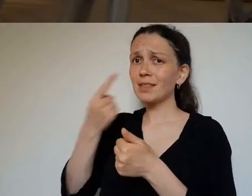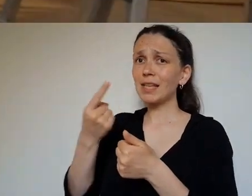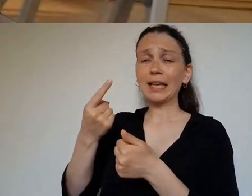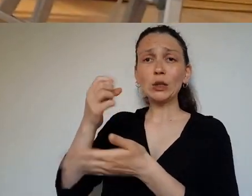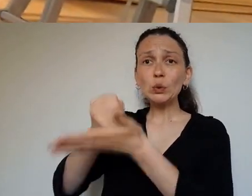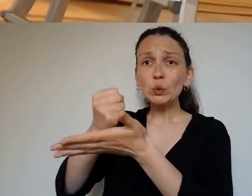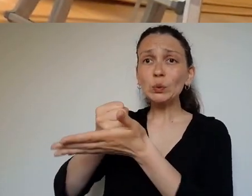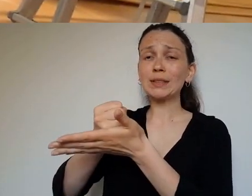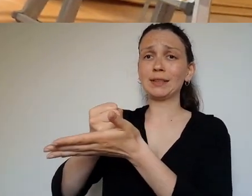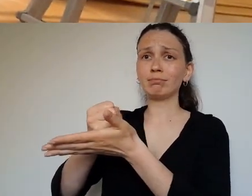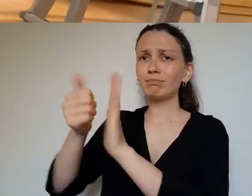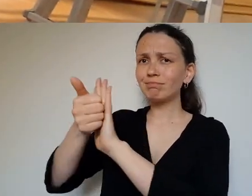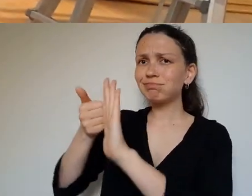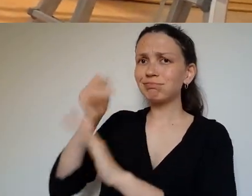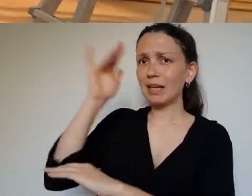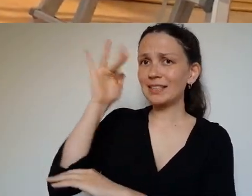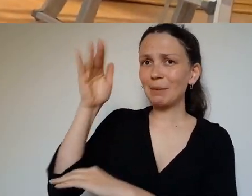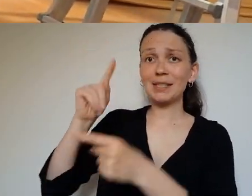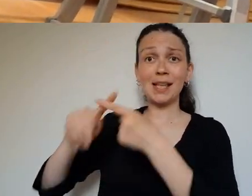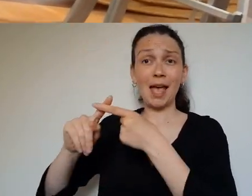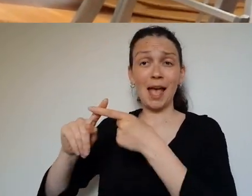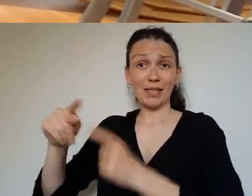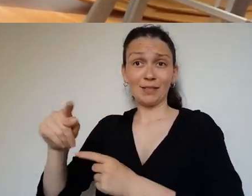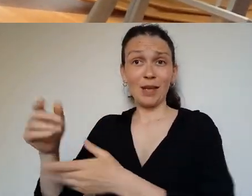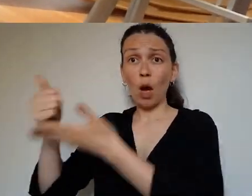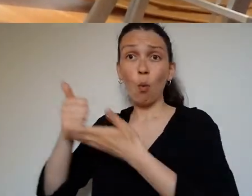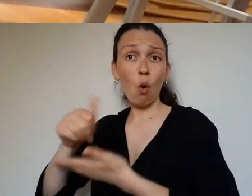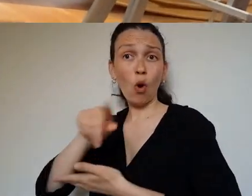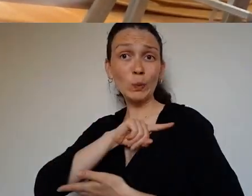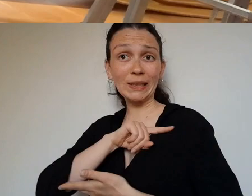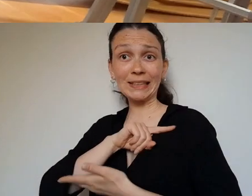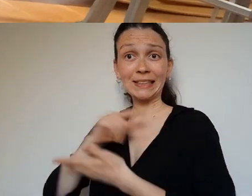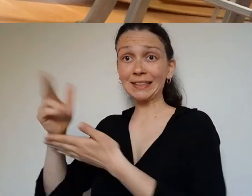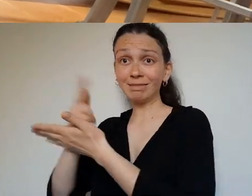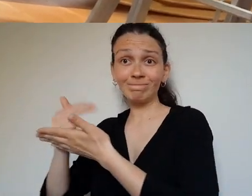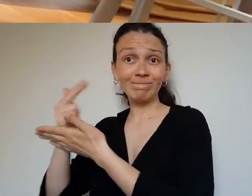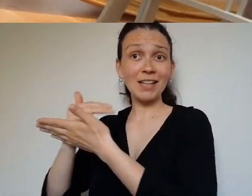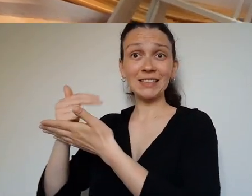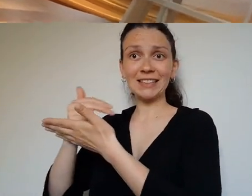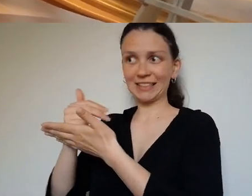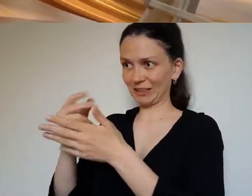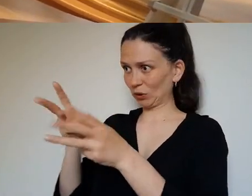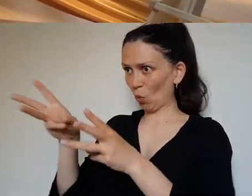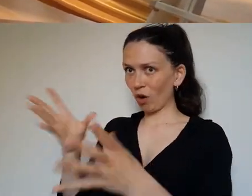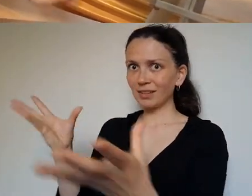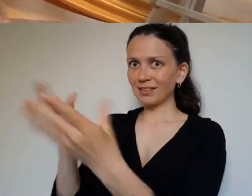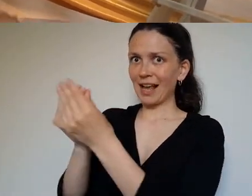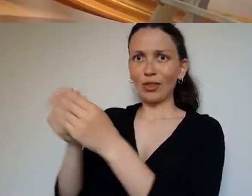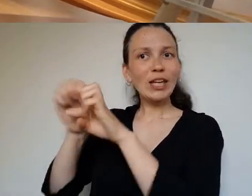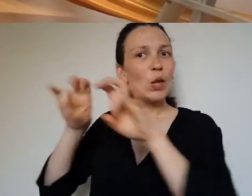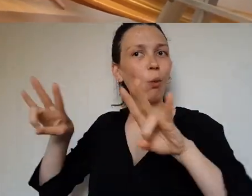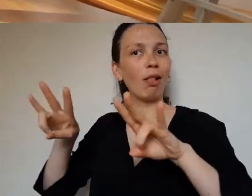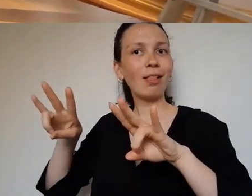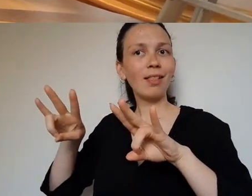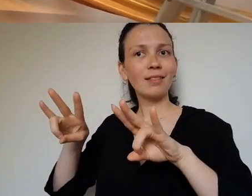I see promising students, accomplished academics and award-winning theatre practitioners moving together as equals to give body to